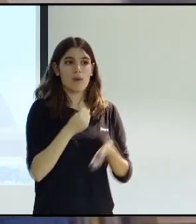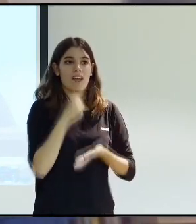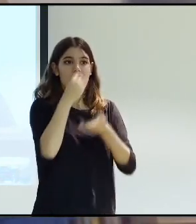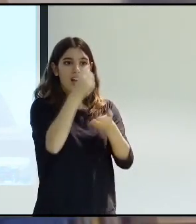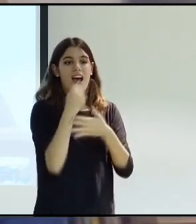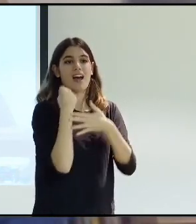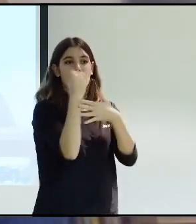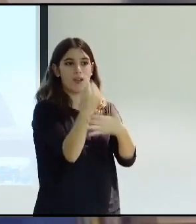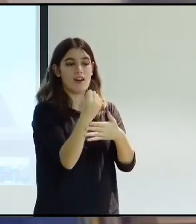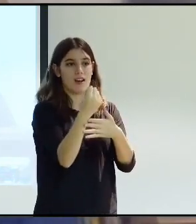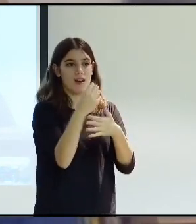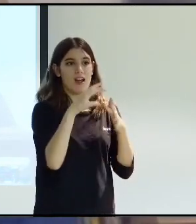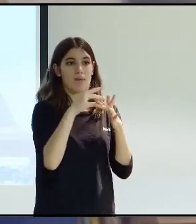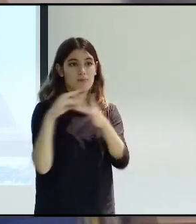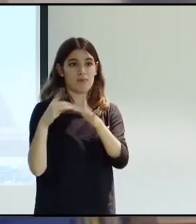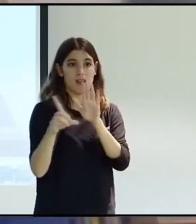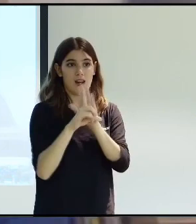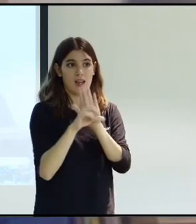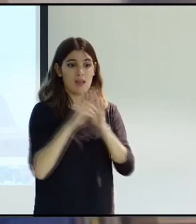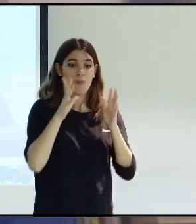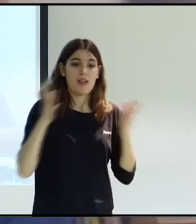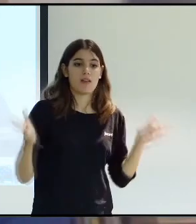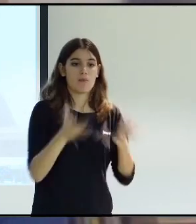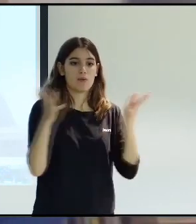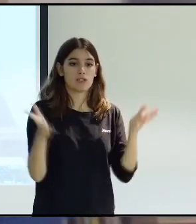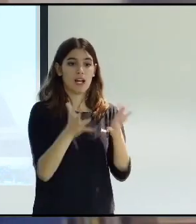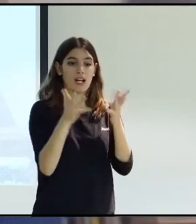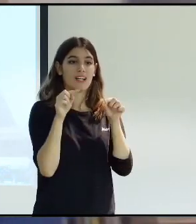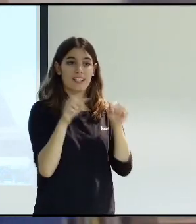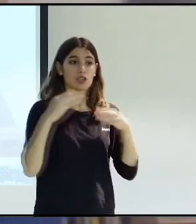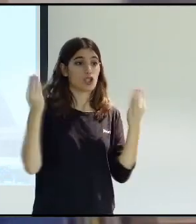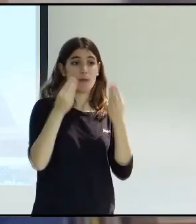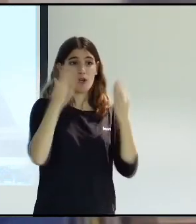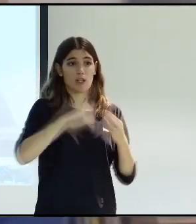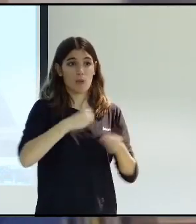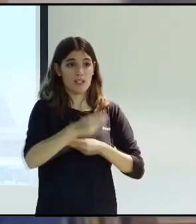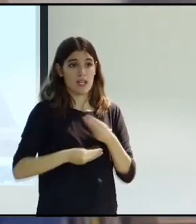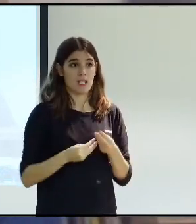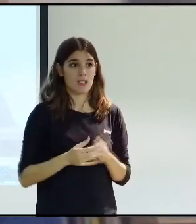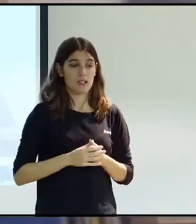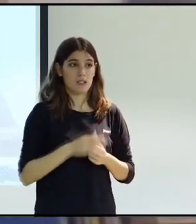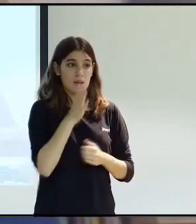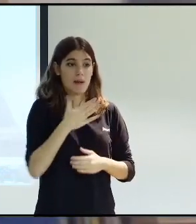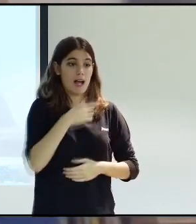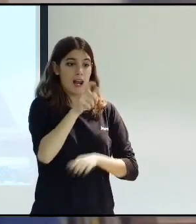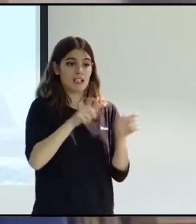an example, and they can help pilot this law, and I think this is the best thing that they can do